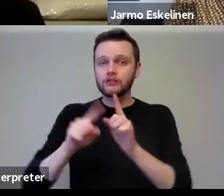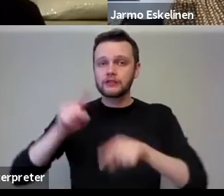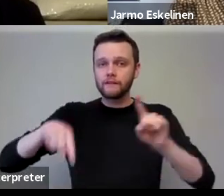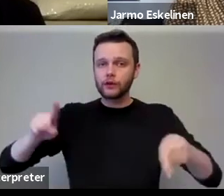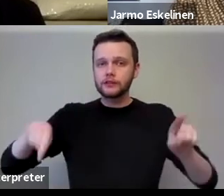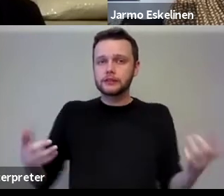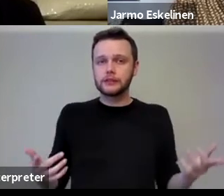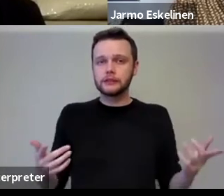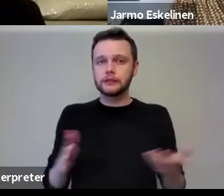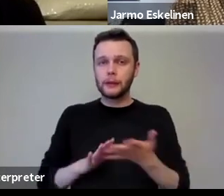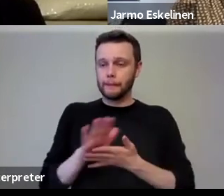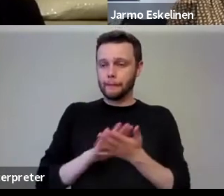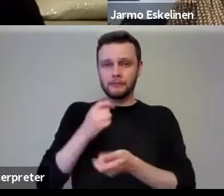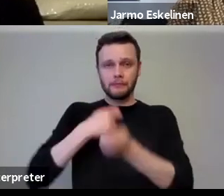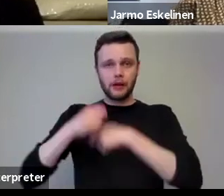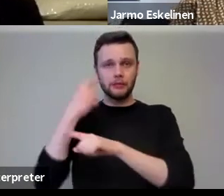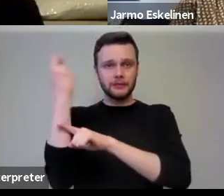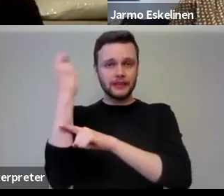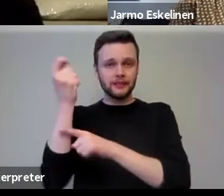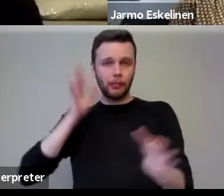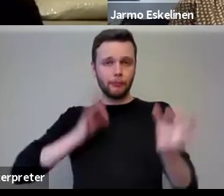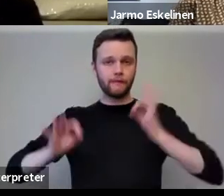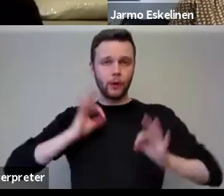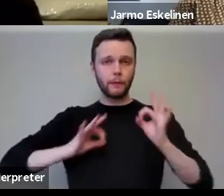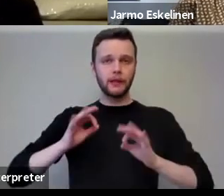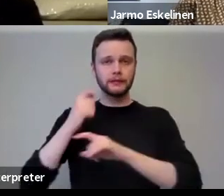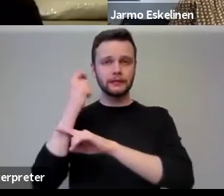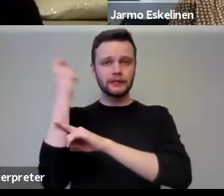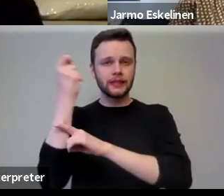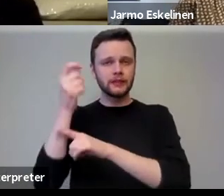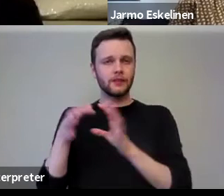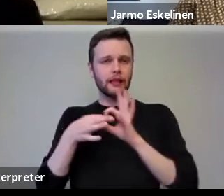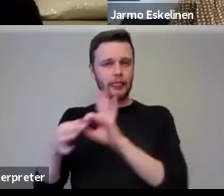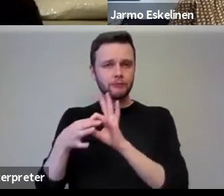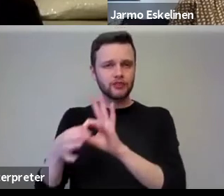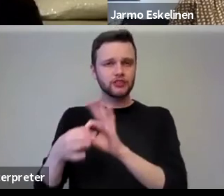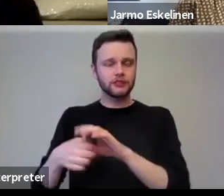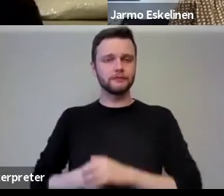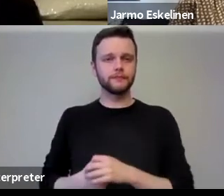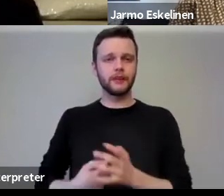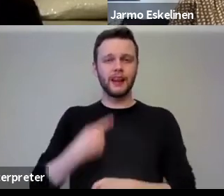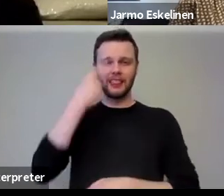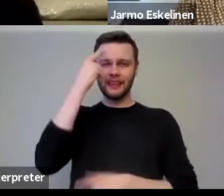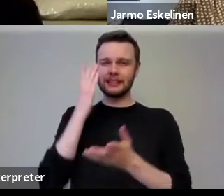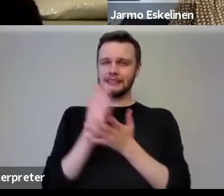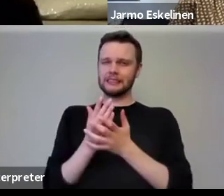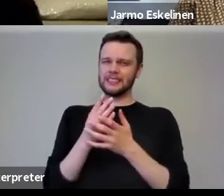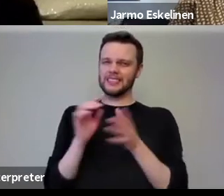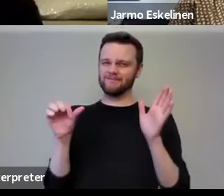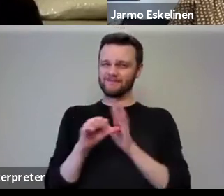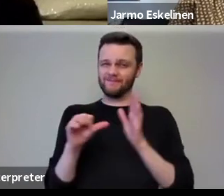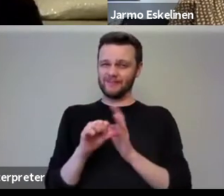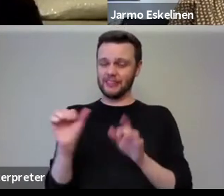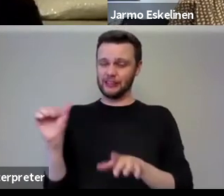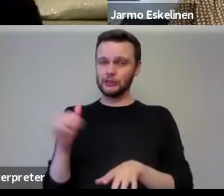a way that makes for successful performance, successful collaboration. And I think that's something that's a real puzzle that we need to be working on.